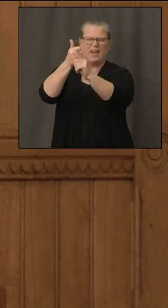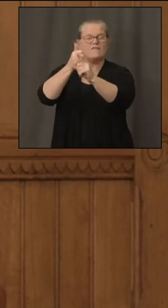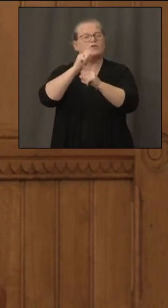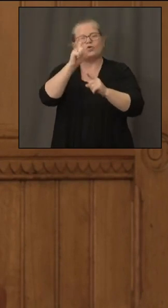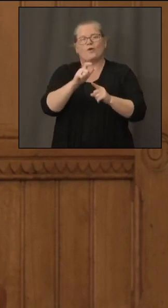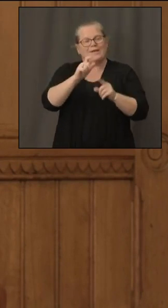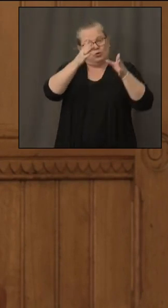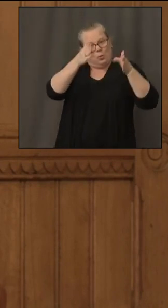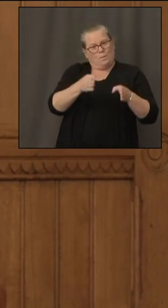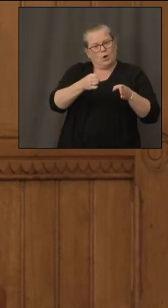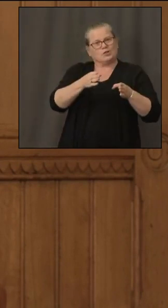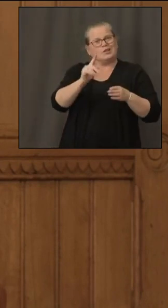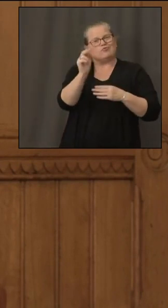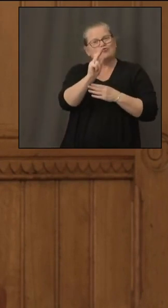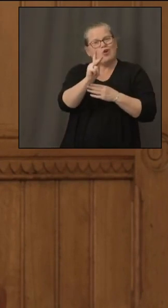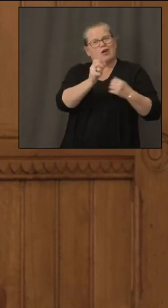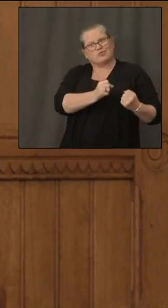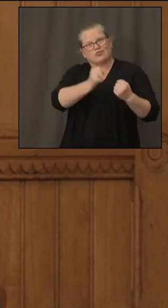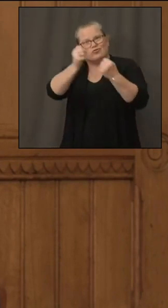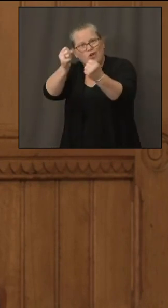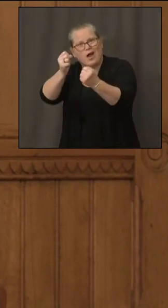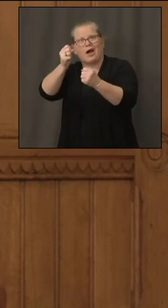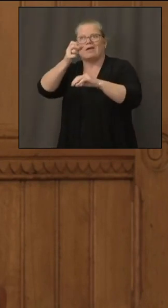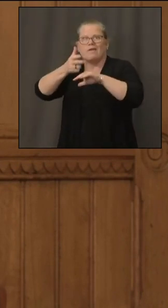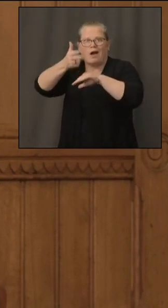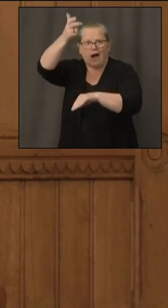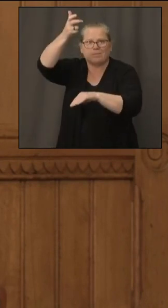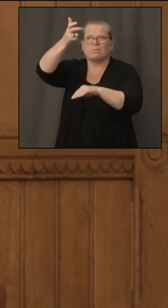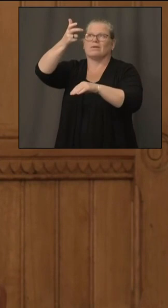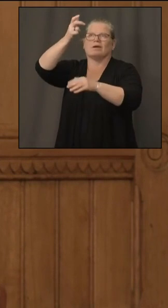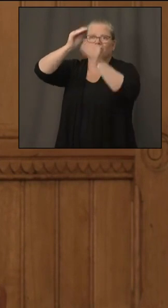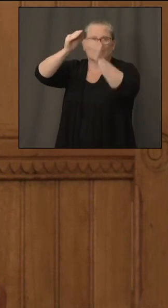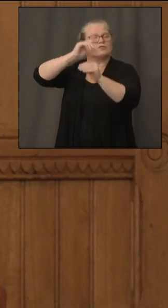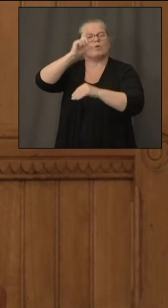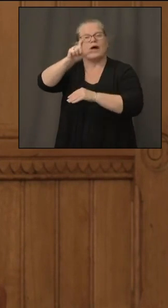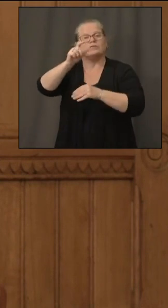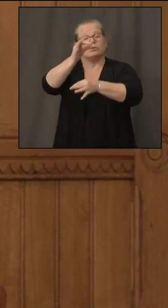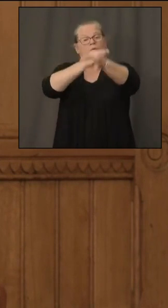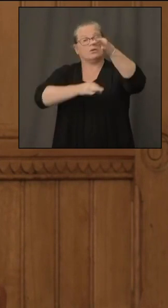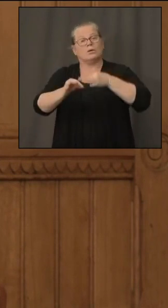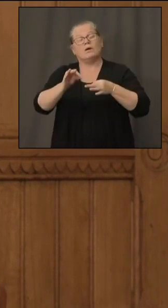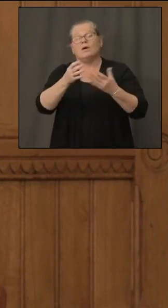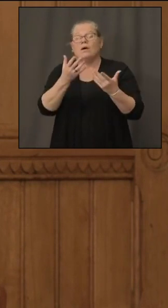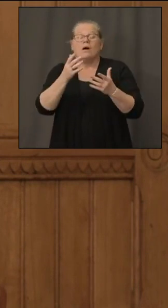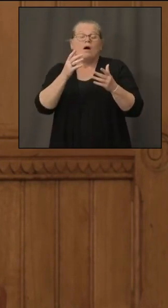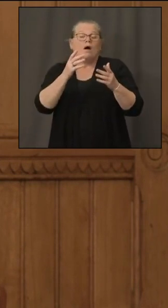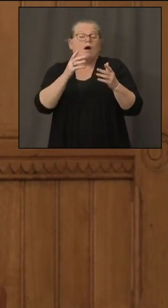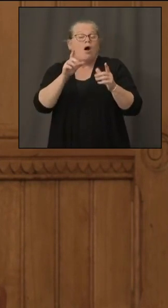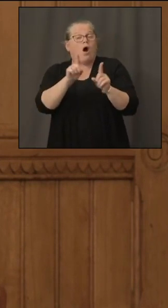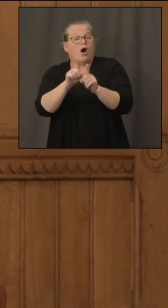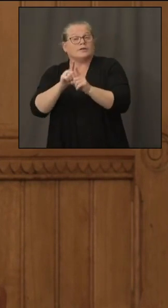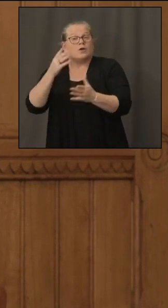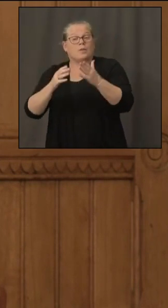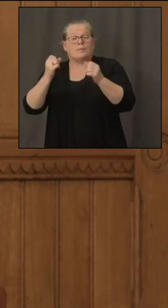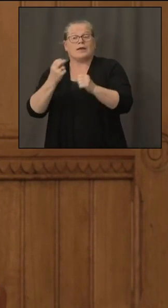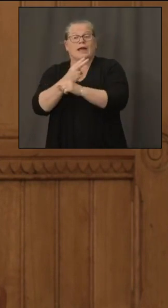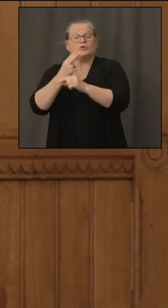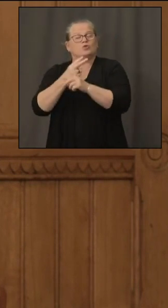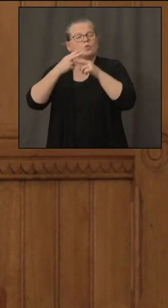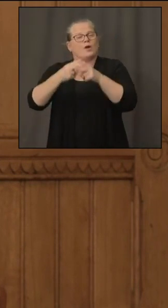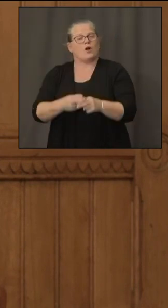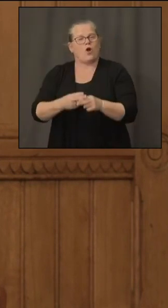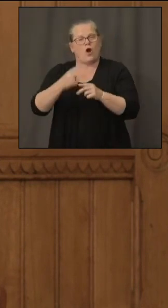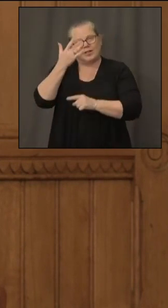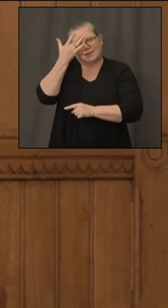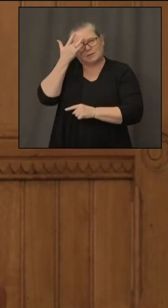it also includes investments in things like smart meters um so that the utility can know right away whether your power is out without